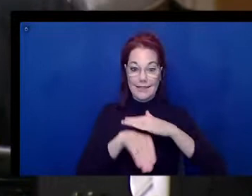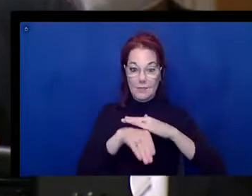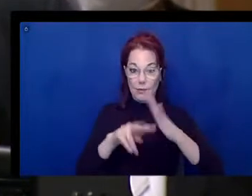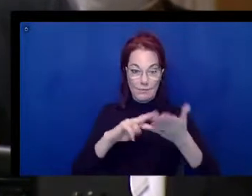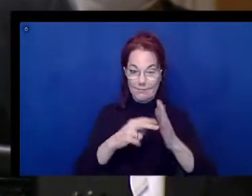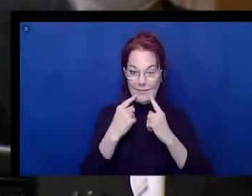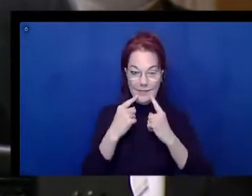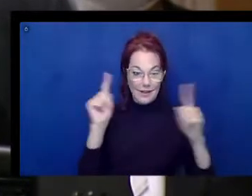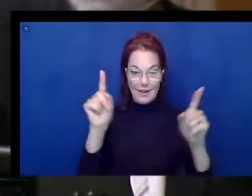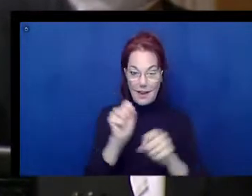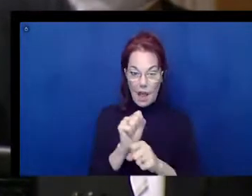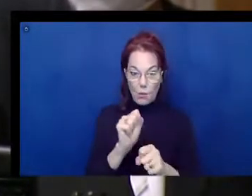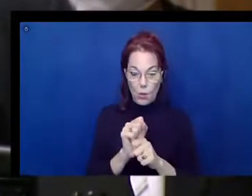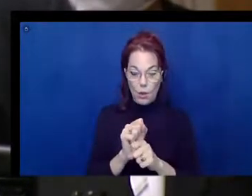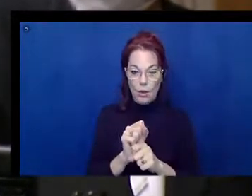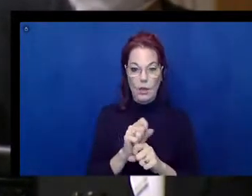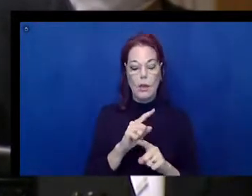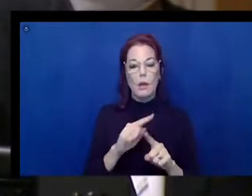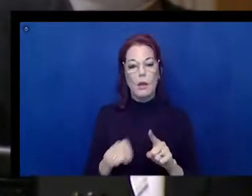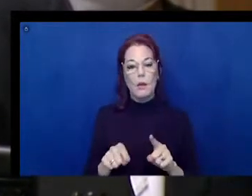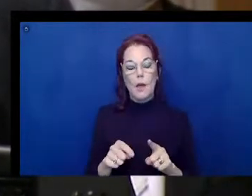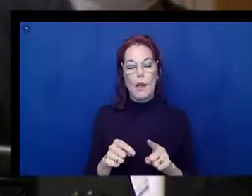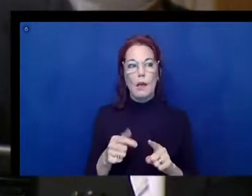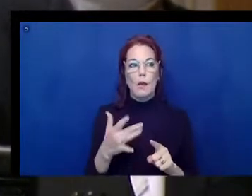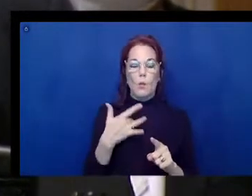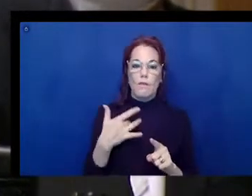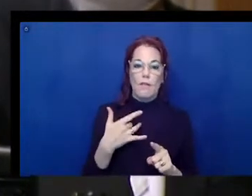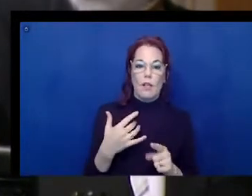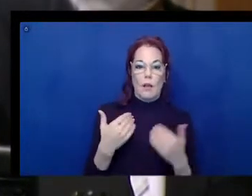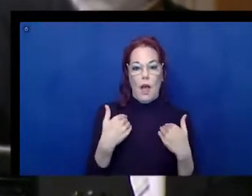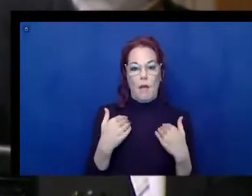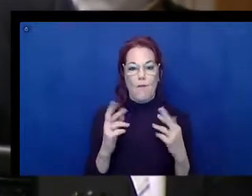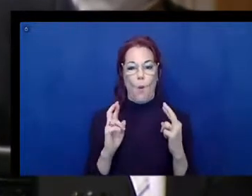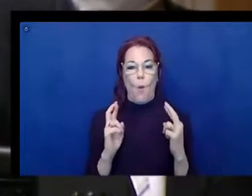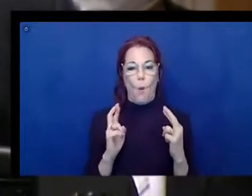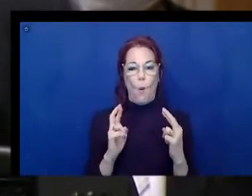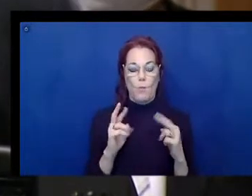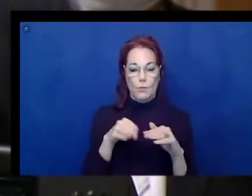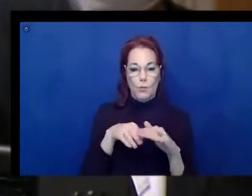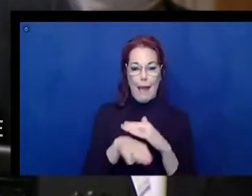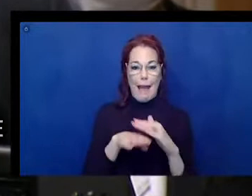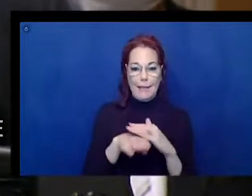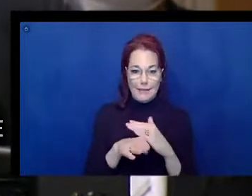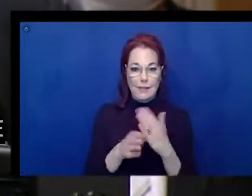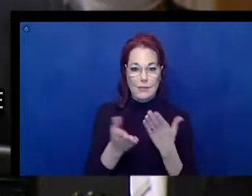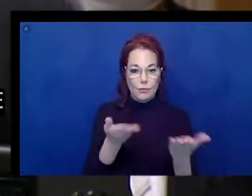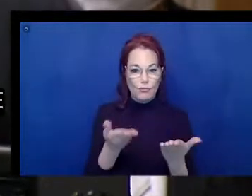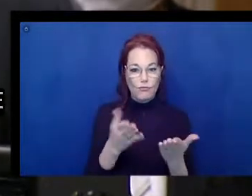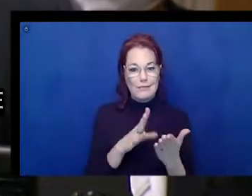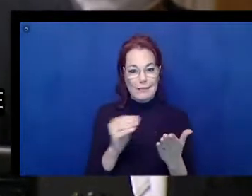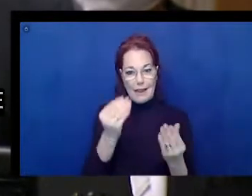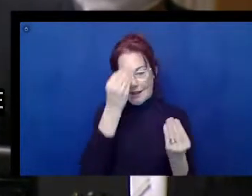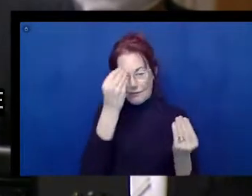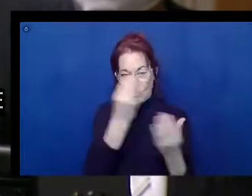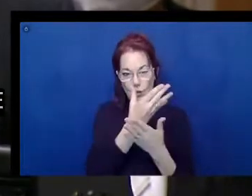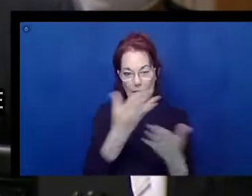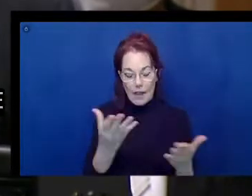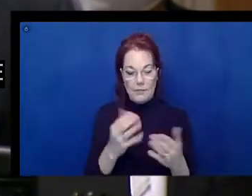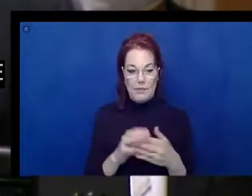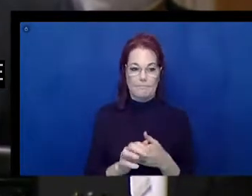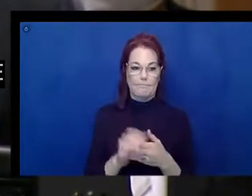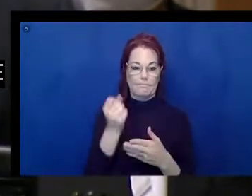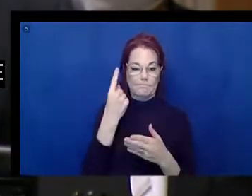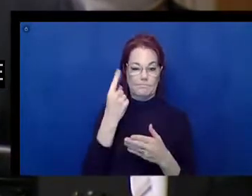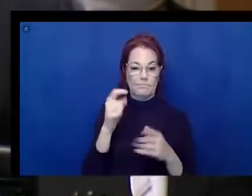holds hope for us to finally really be able to access the information and the services like every other American citizen. Through screen readers, which convert